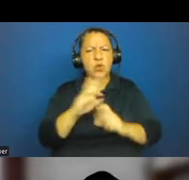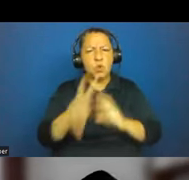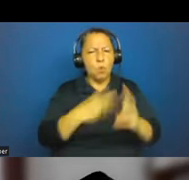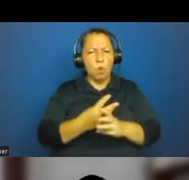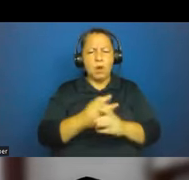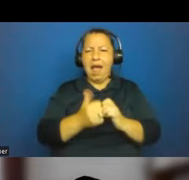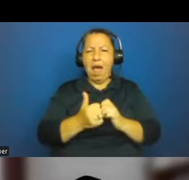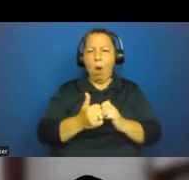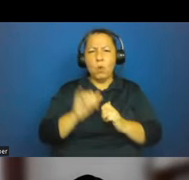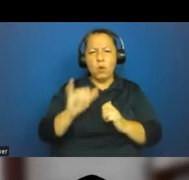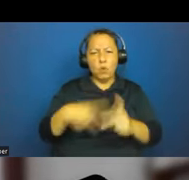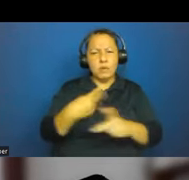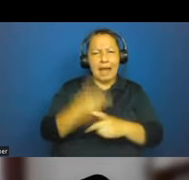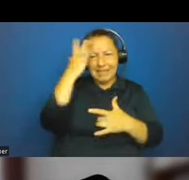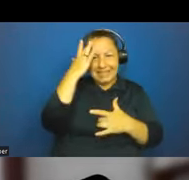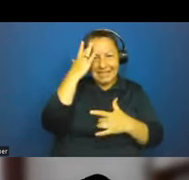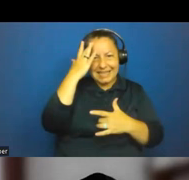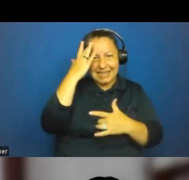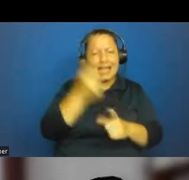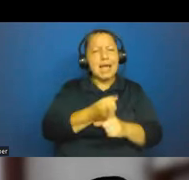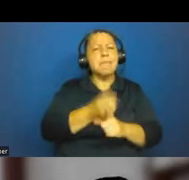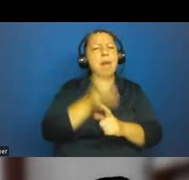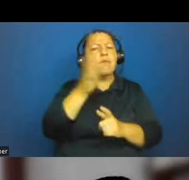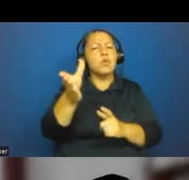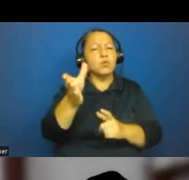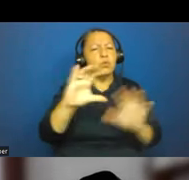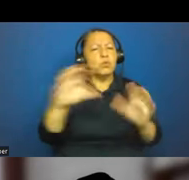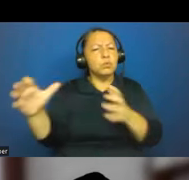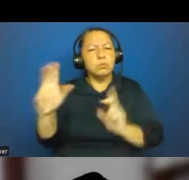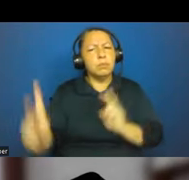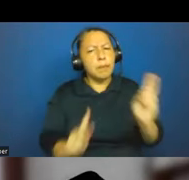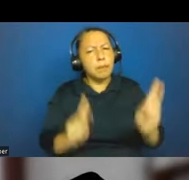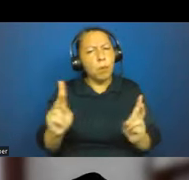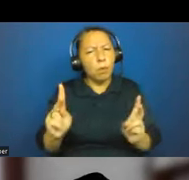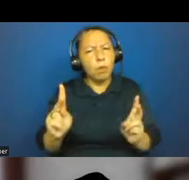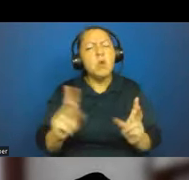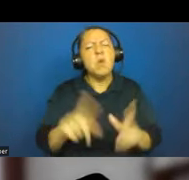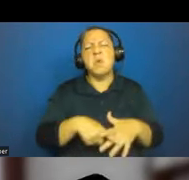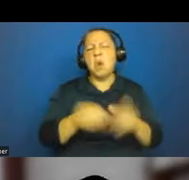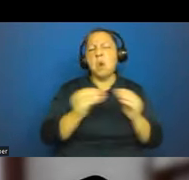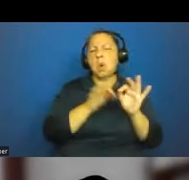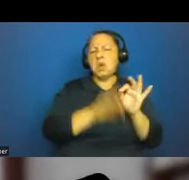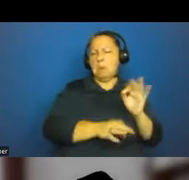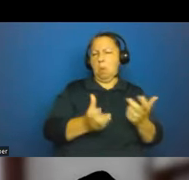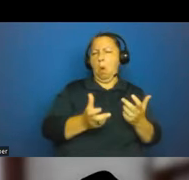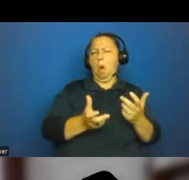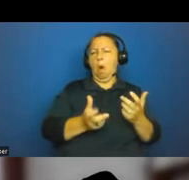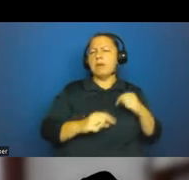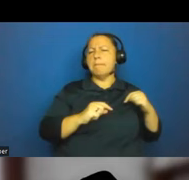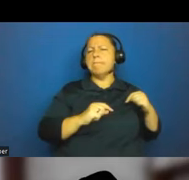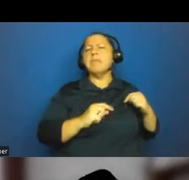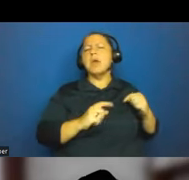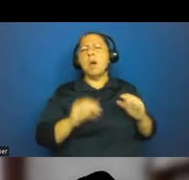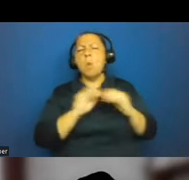diseases impact future populations? But I'll I'll start in a more simple way. A much more basic